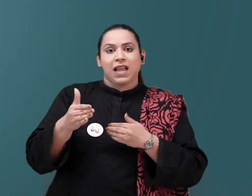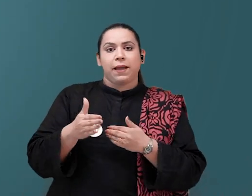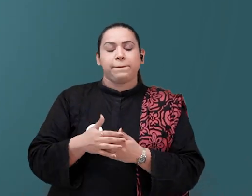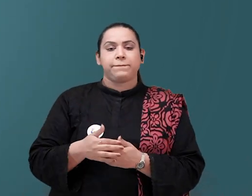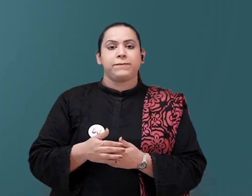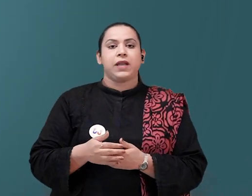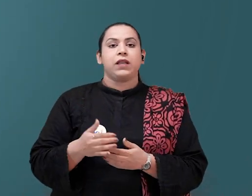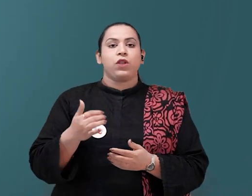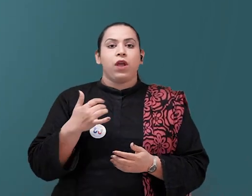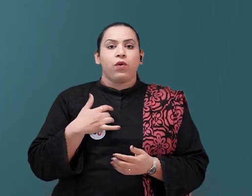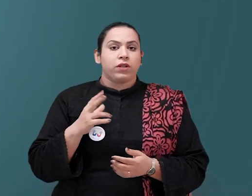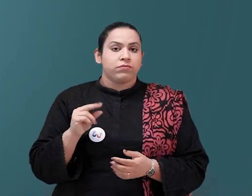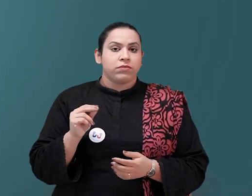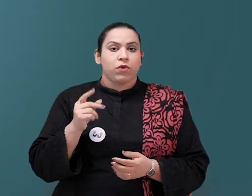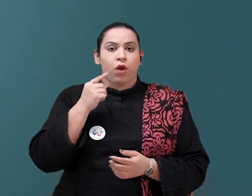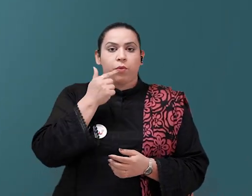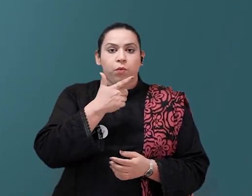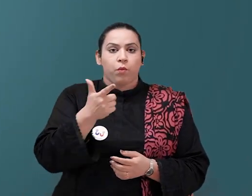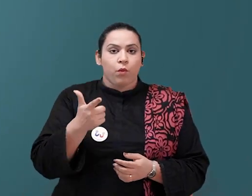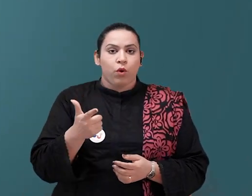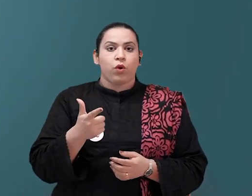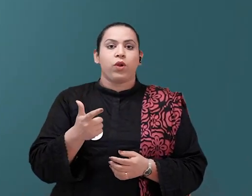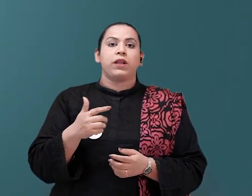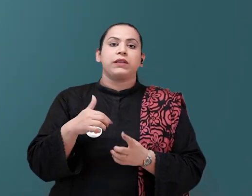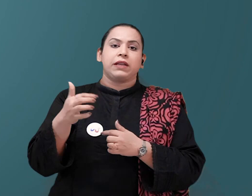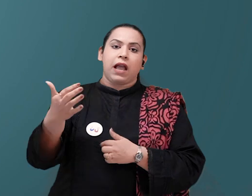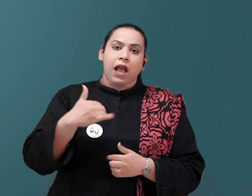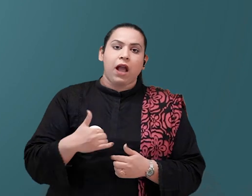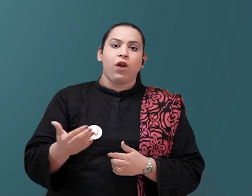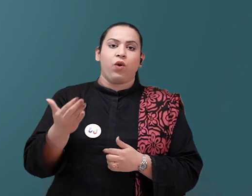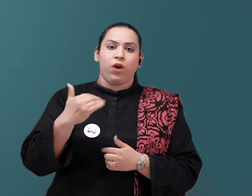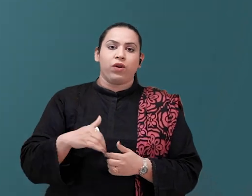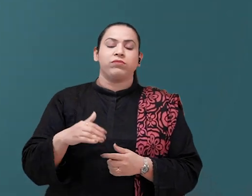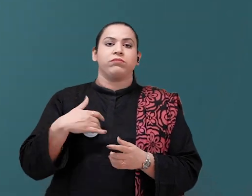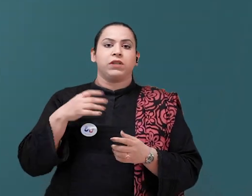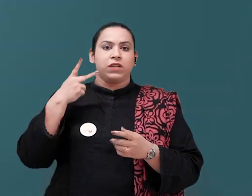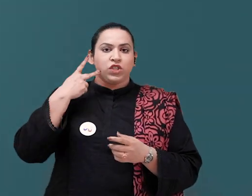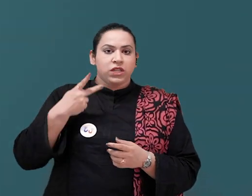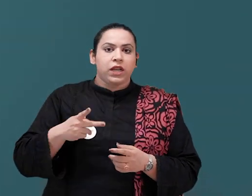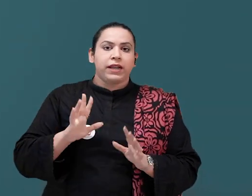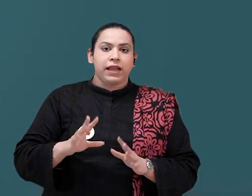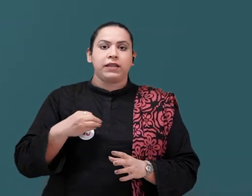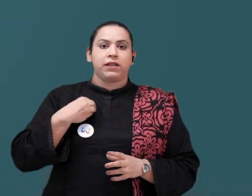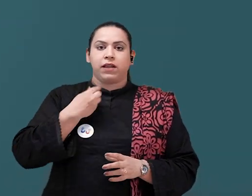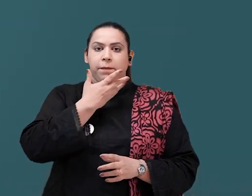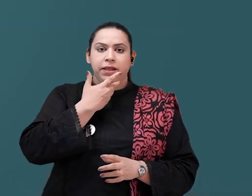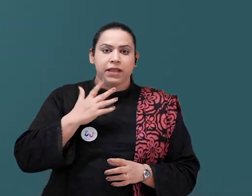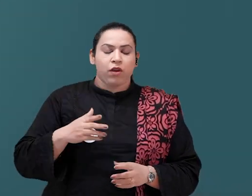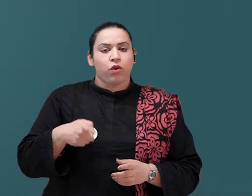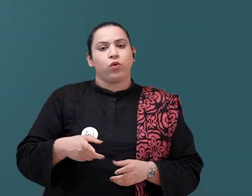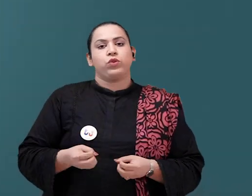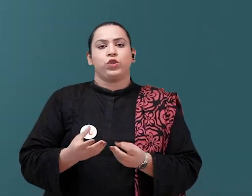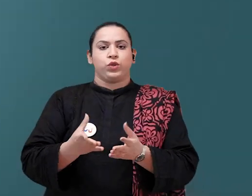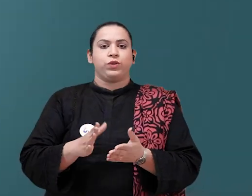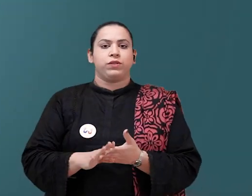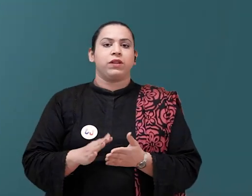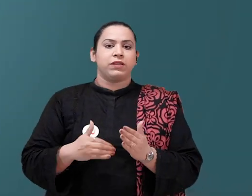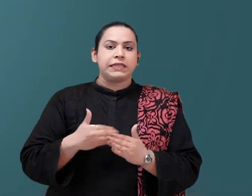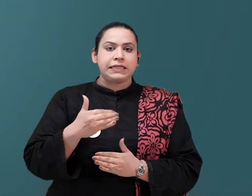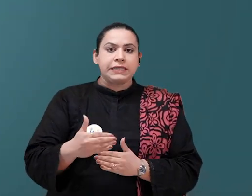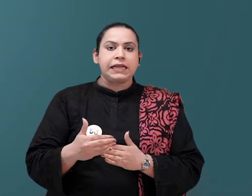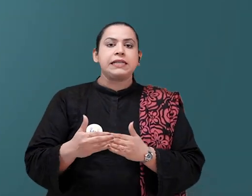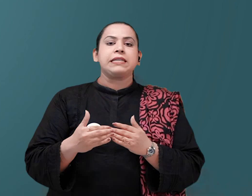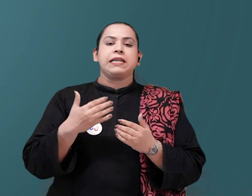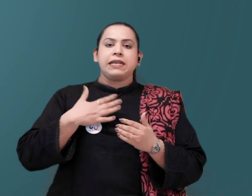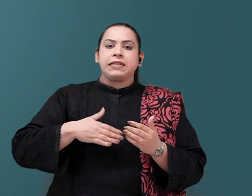So, I would encourage more people, to step up. Whatever you are passionate about, you start it. And, try to stay